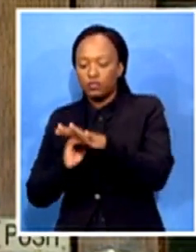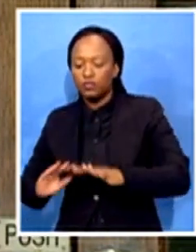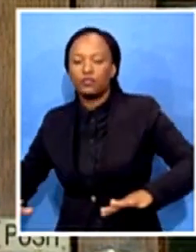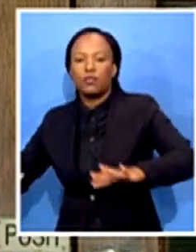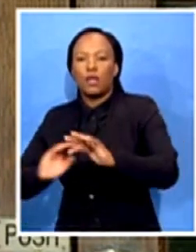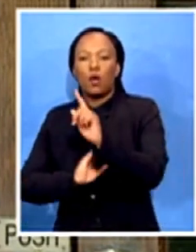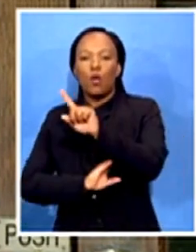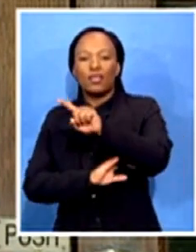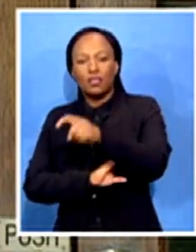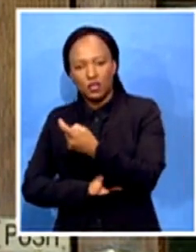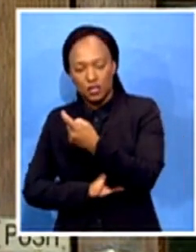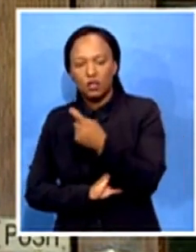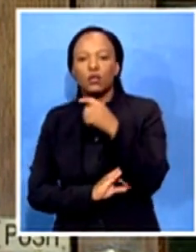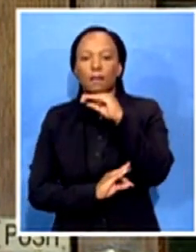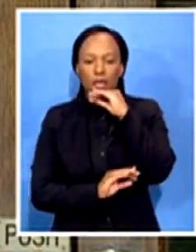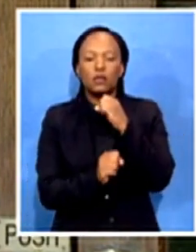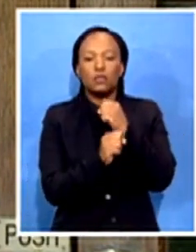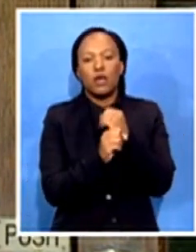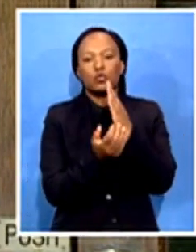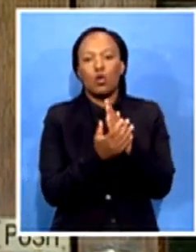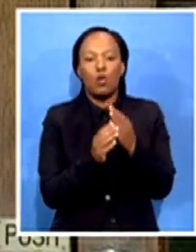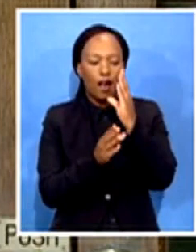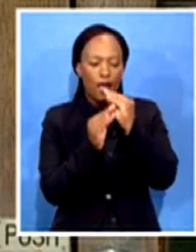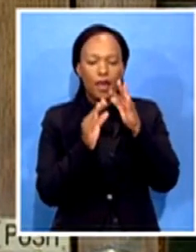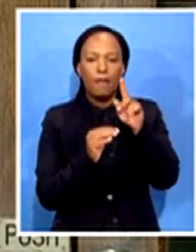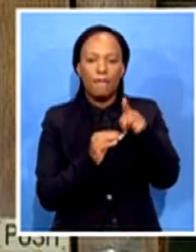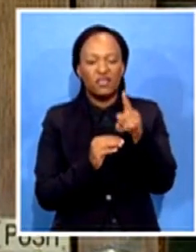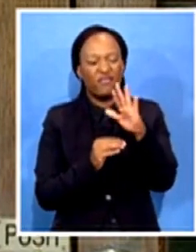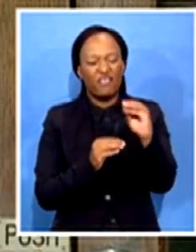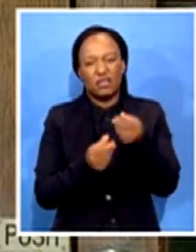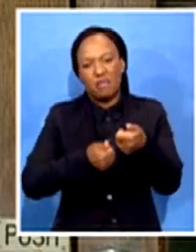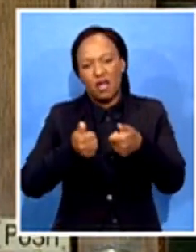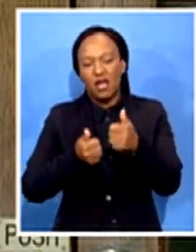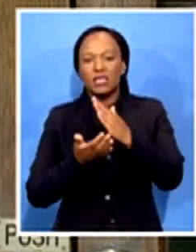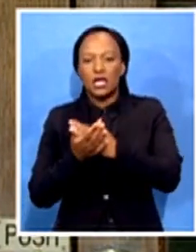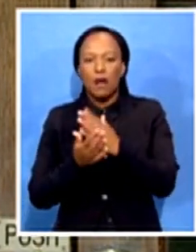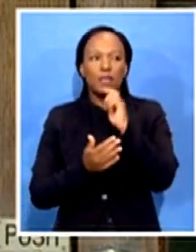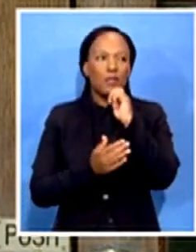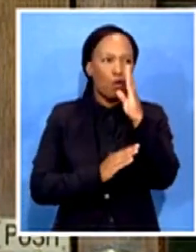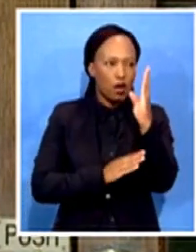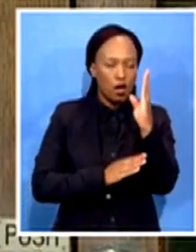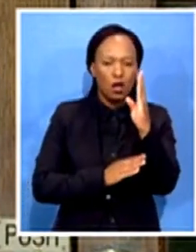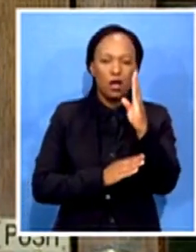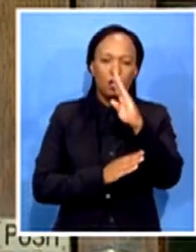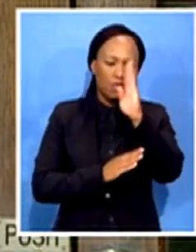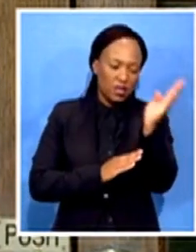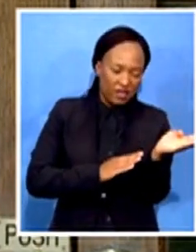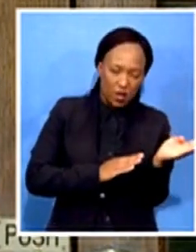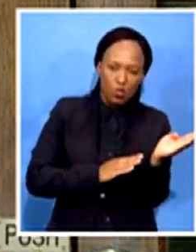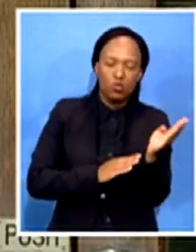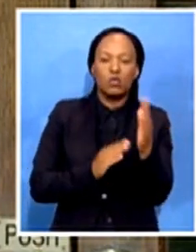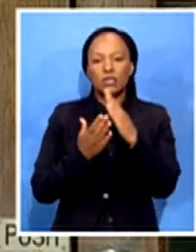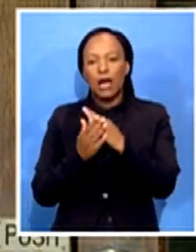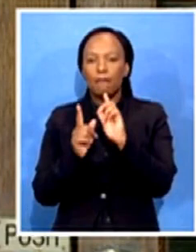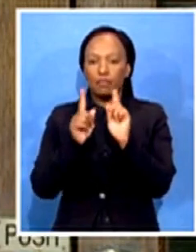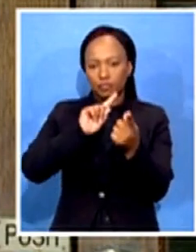will come to school. So, they will exchange. Some will come in the afternoon, and some will come in the morning, and vice versa. So, we are still going